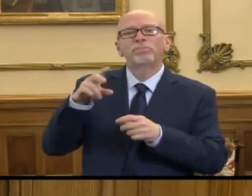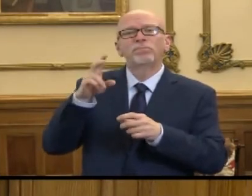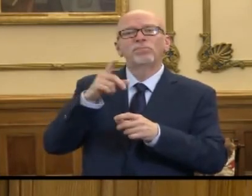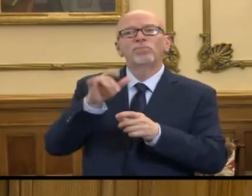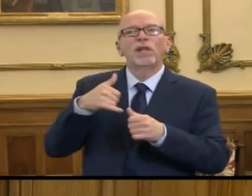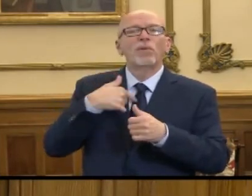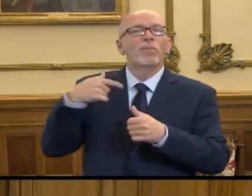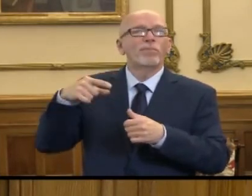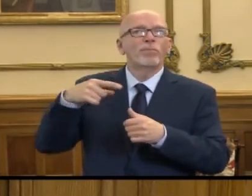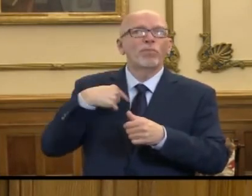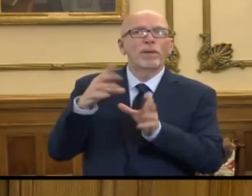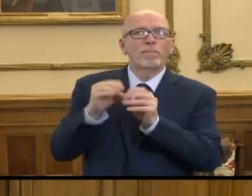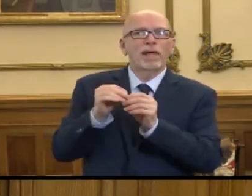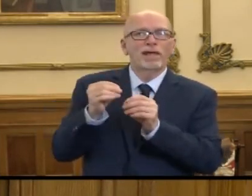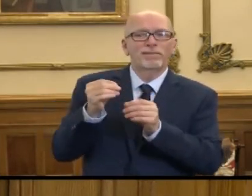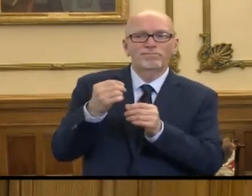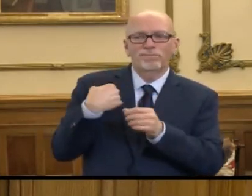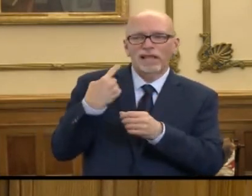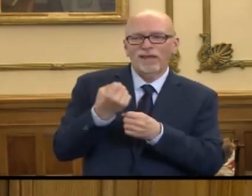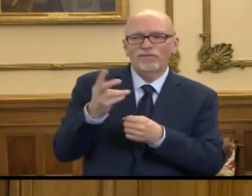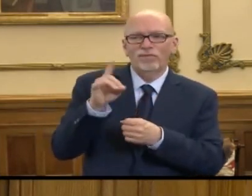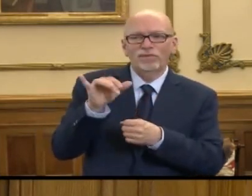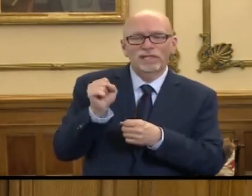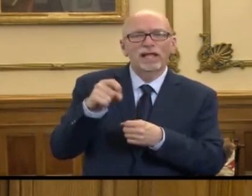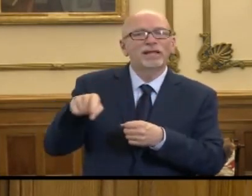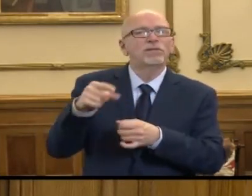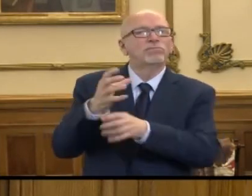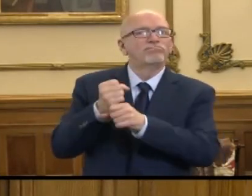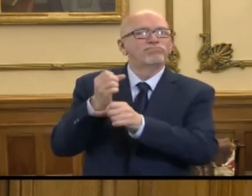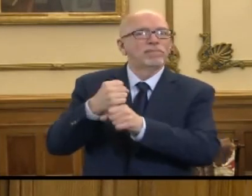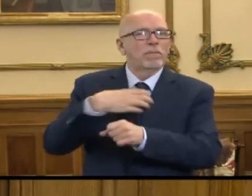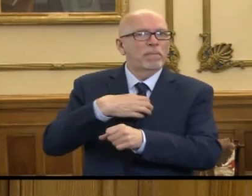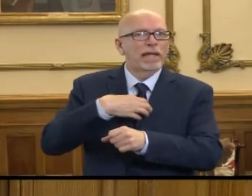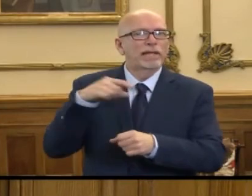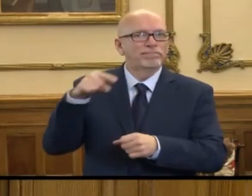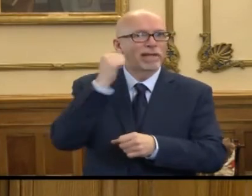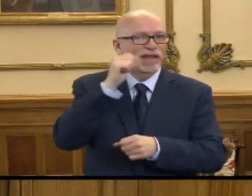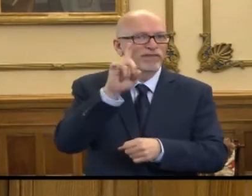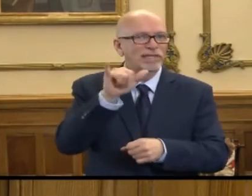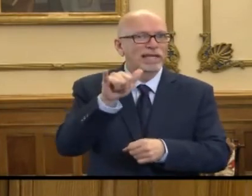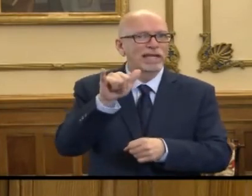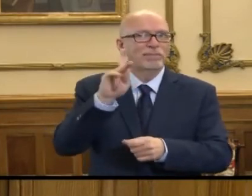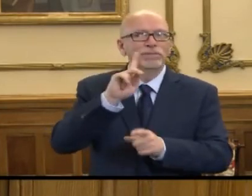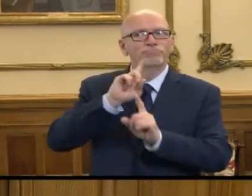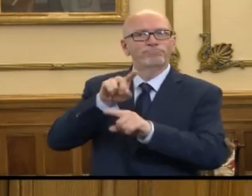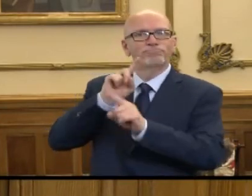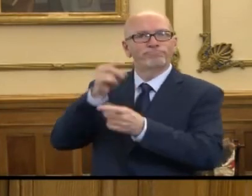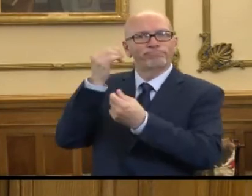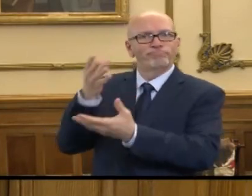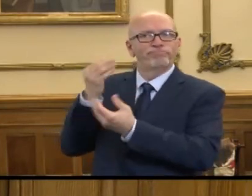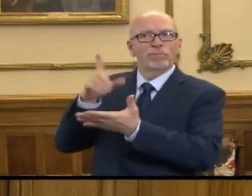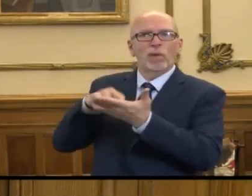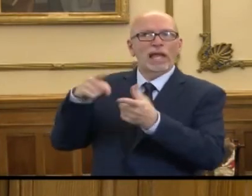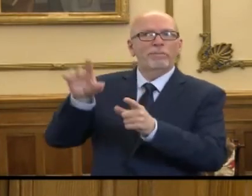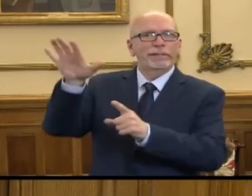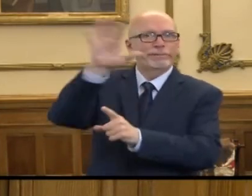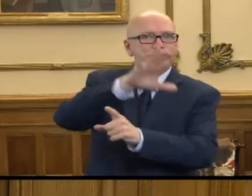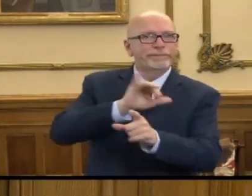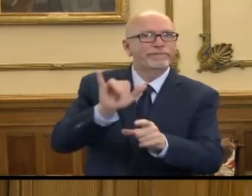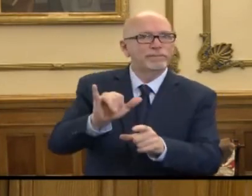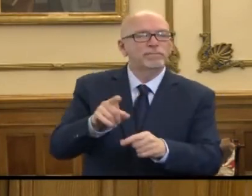we've met these last two days. They are receiving complaints on a daily basis. And they are looking at